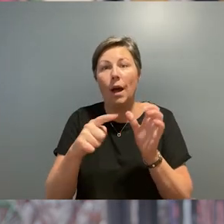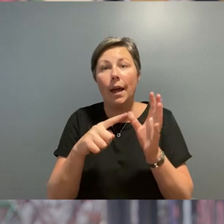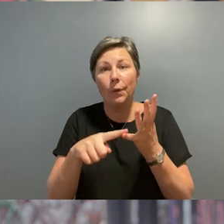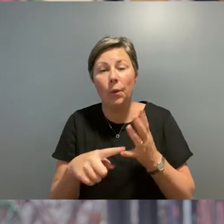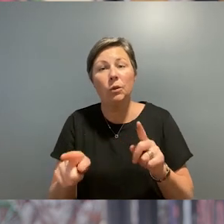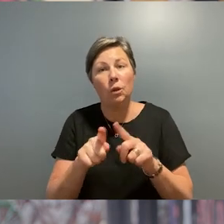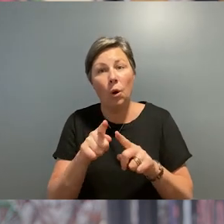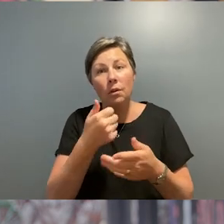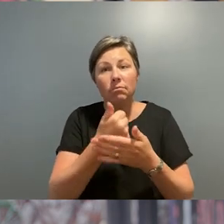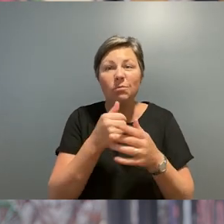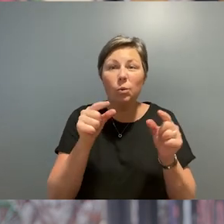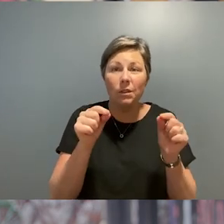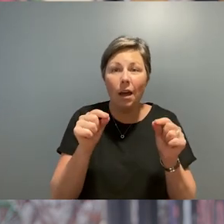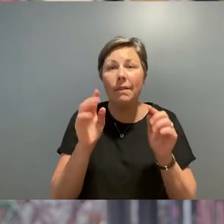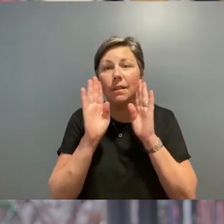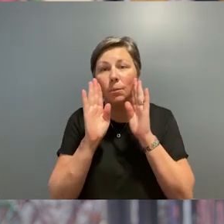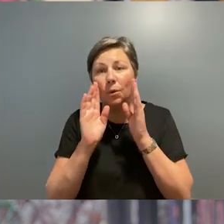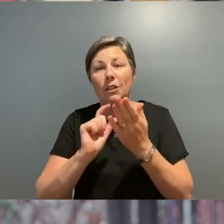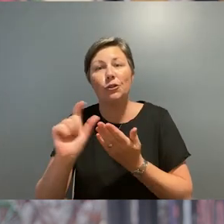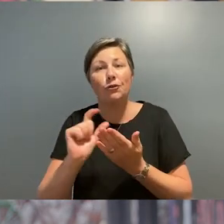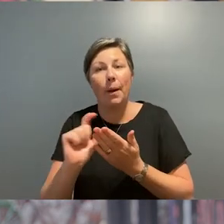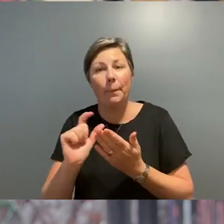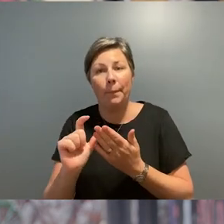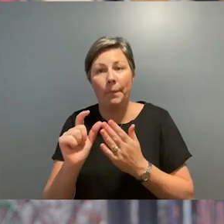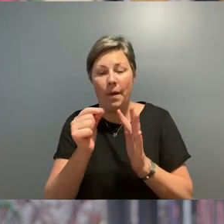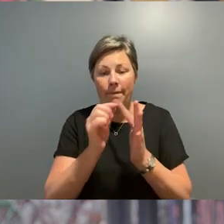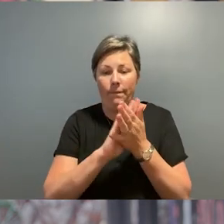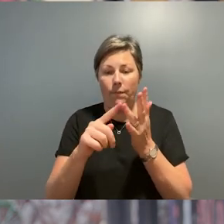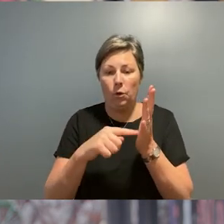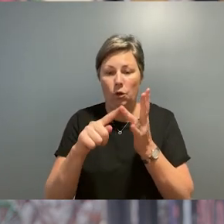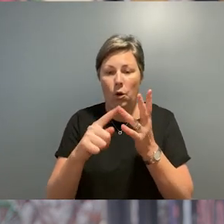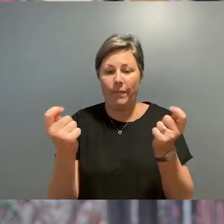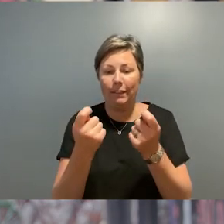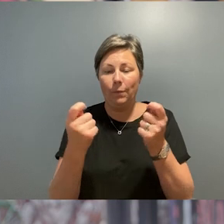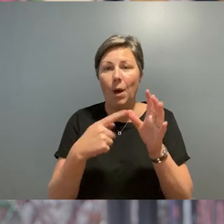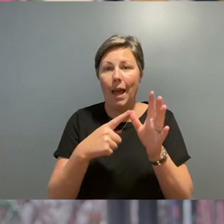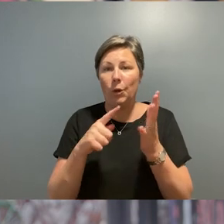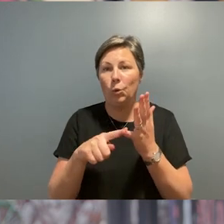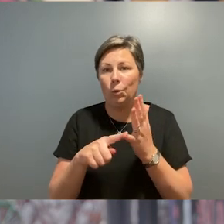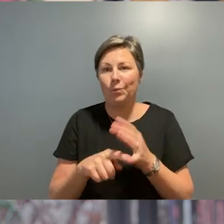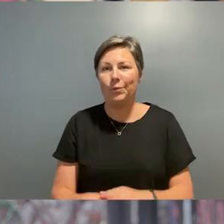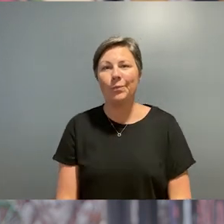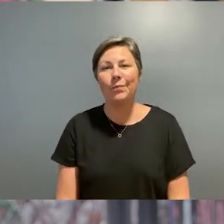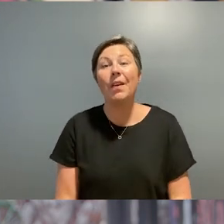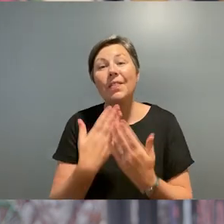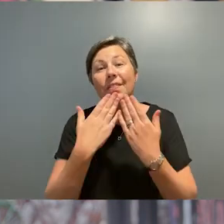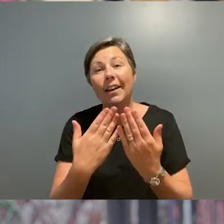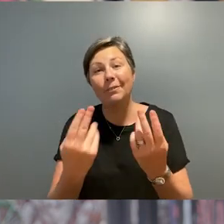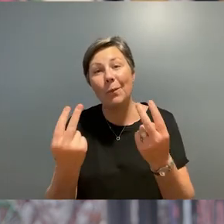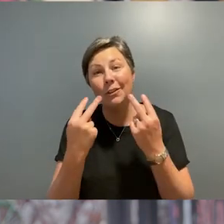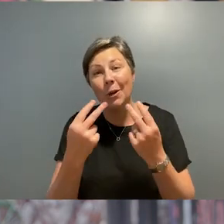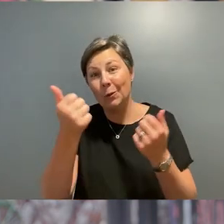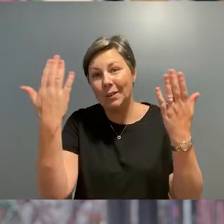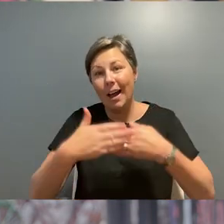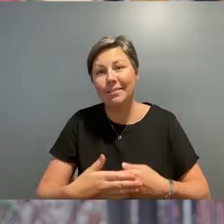and don't forget to follow us on twitter facebook and instagram at photofestivalau for further program updates thanks for